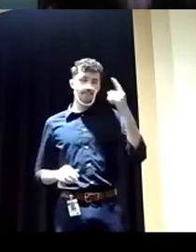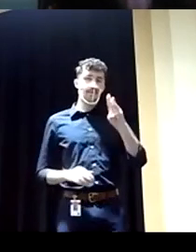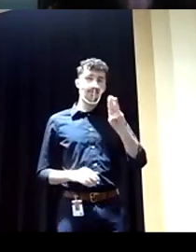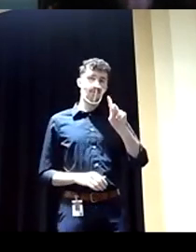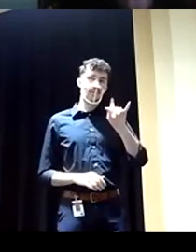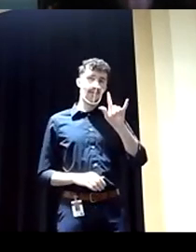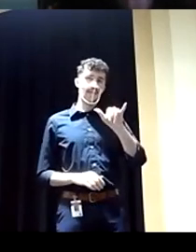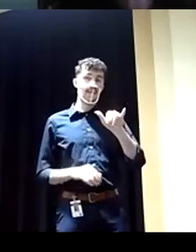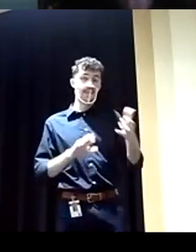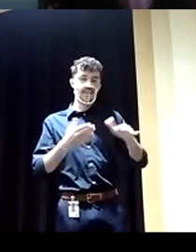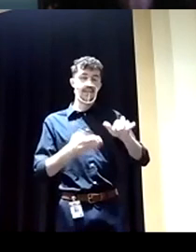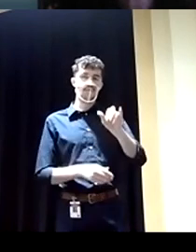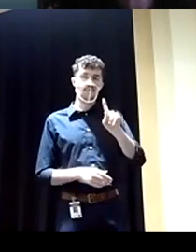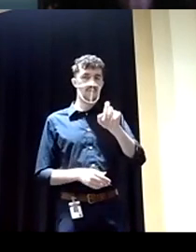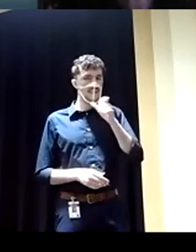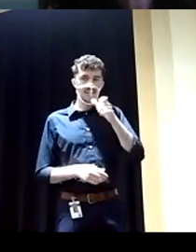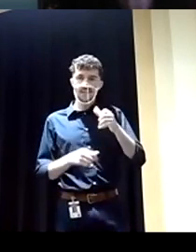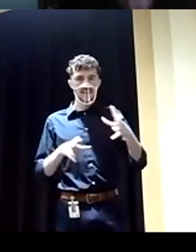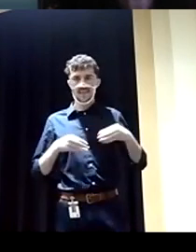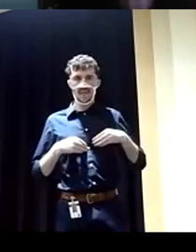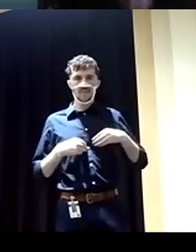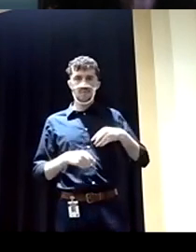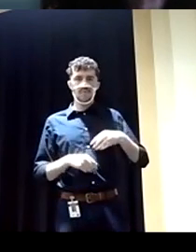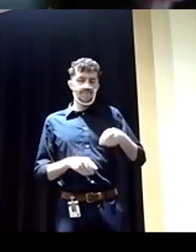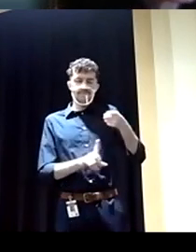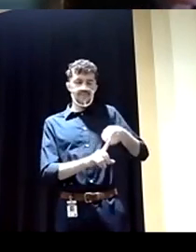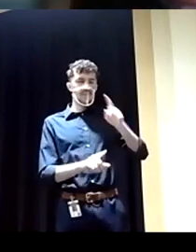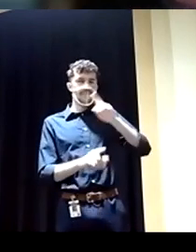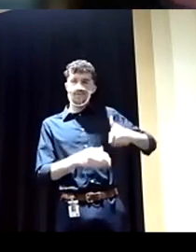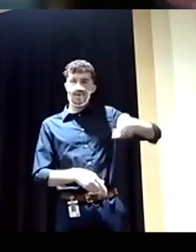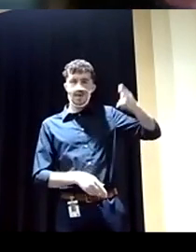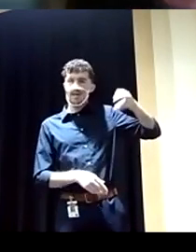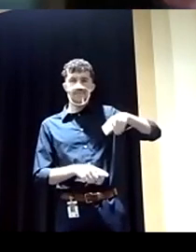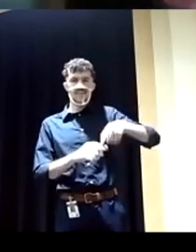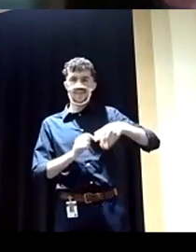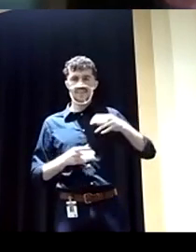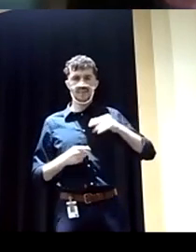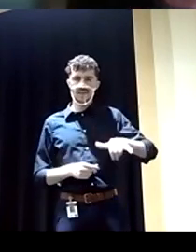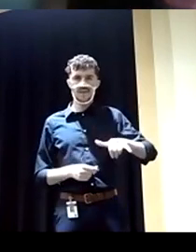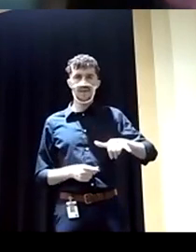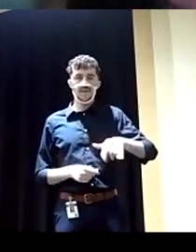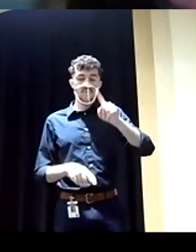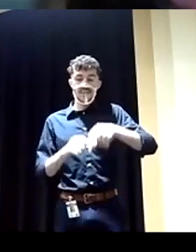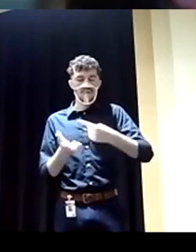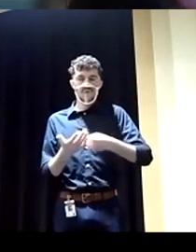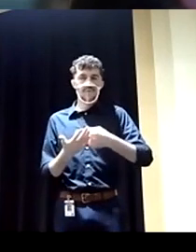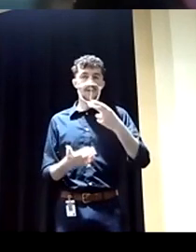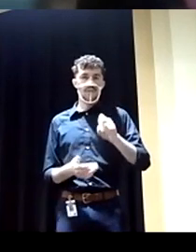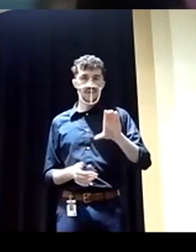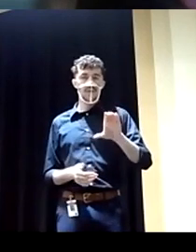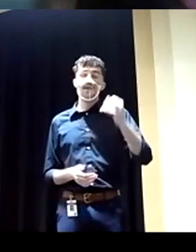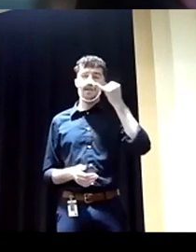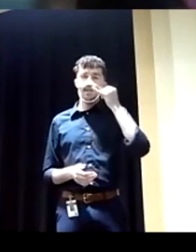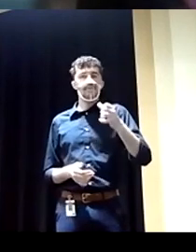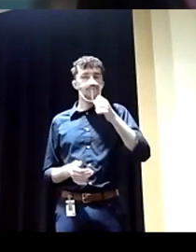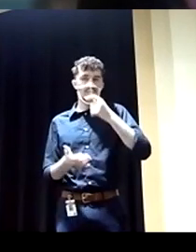unacceptable in Pennsylvania nationally. And, you we cannot talk about health care without talking about the enormous disparities that we have racially in our